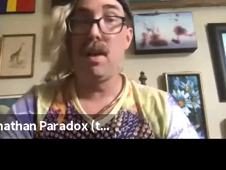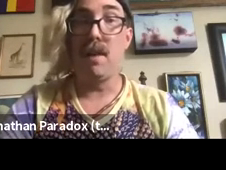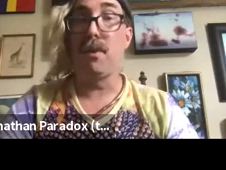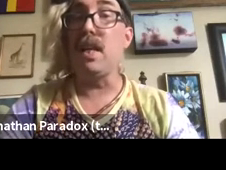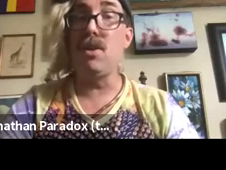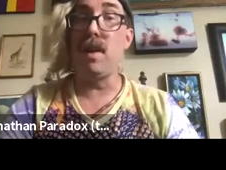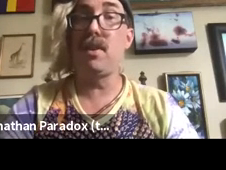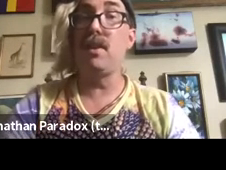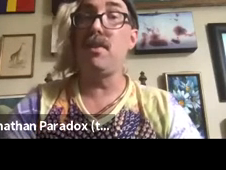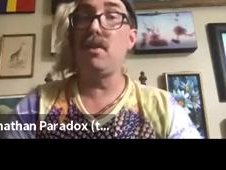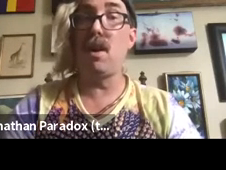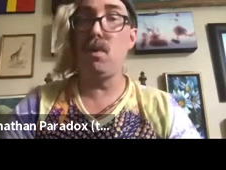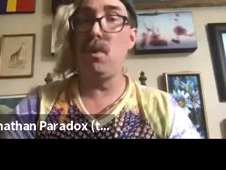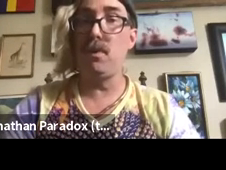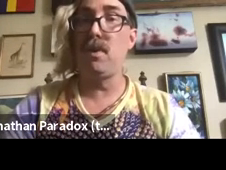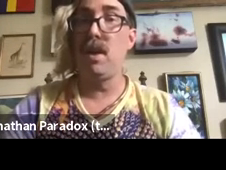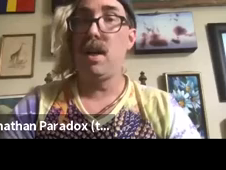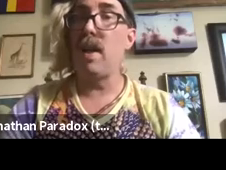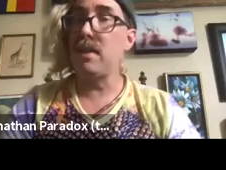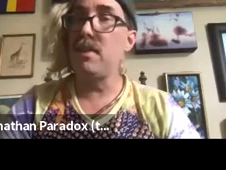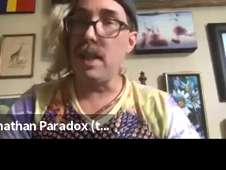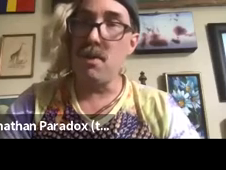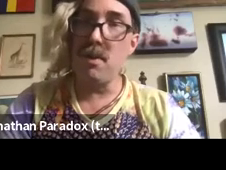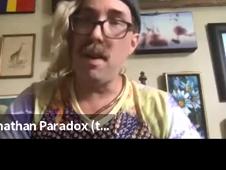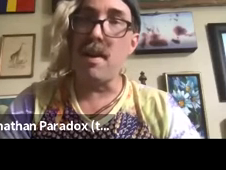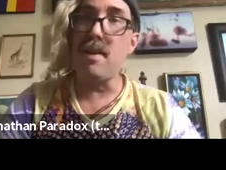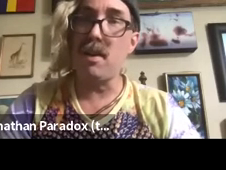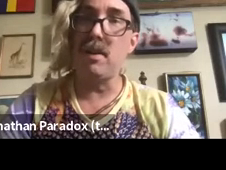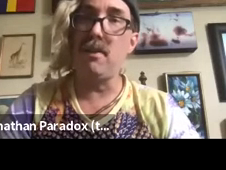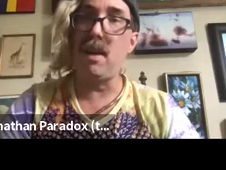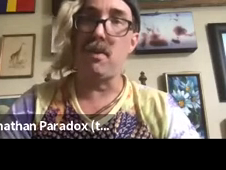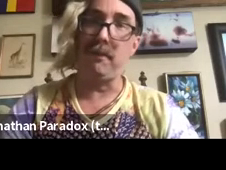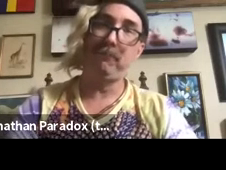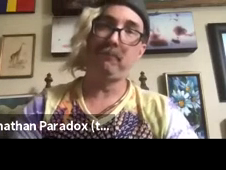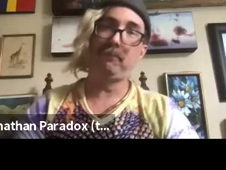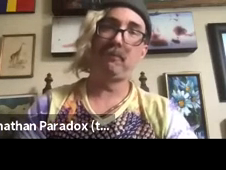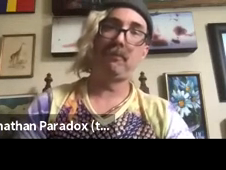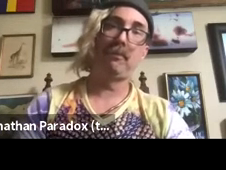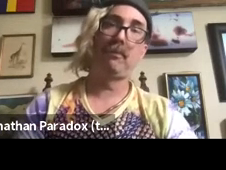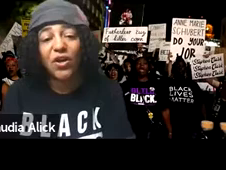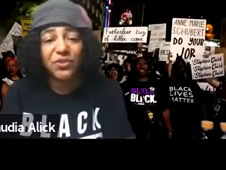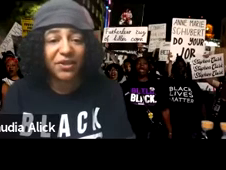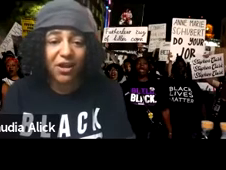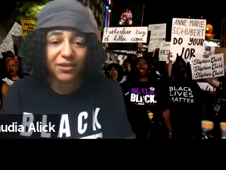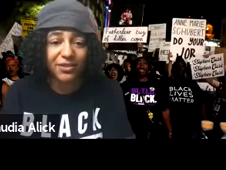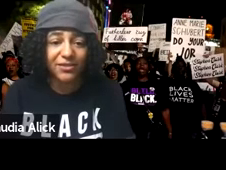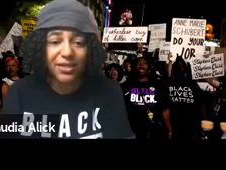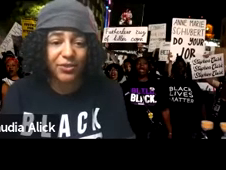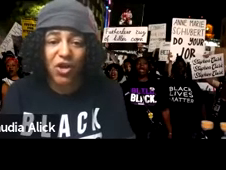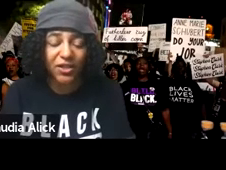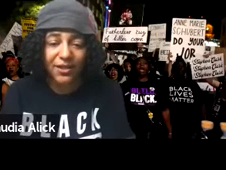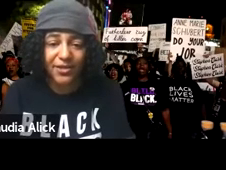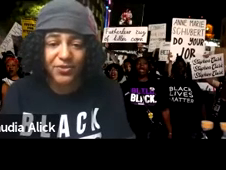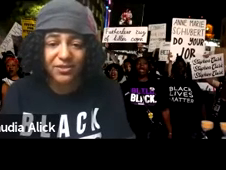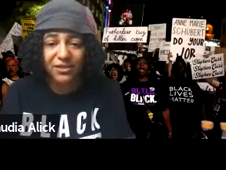and for each of us to consider our roles in reconciliation and decolonization. We also acknowledge that